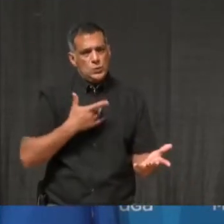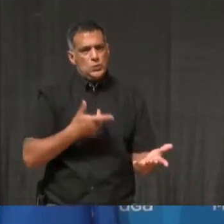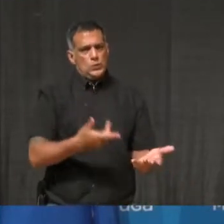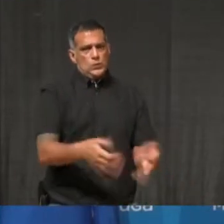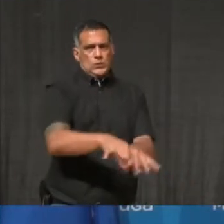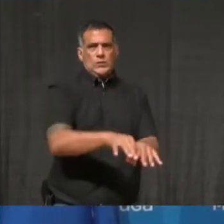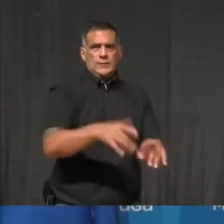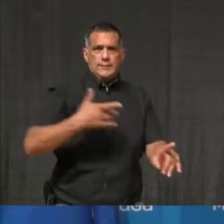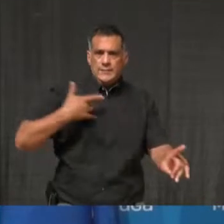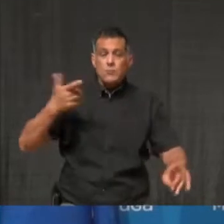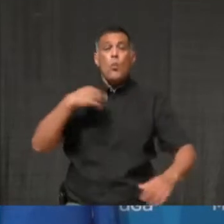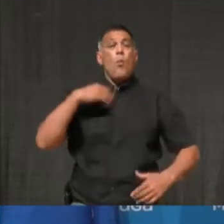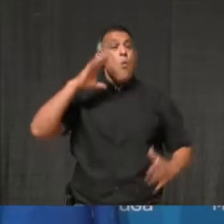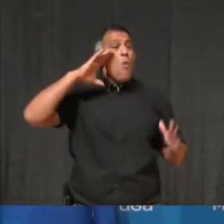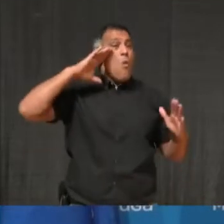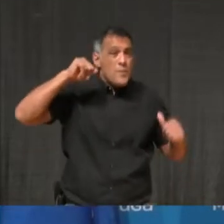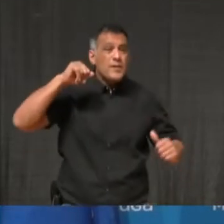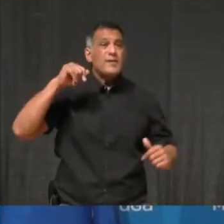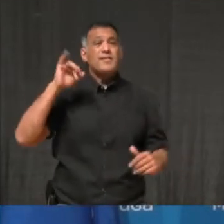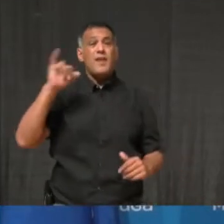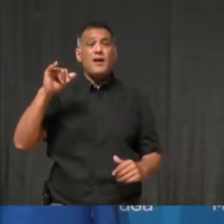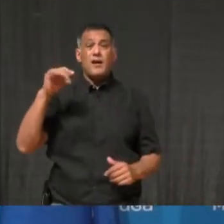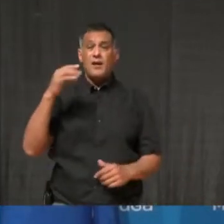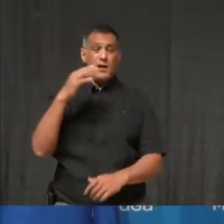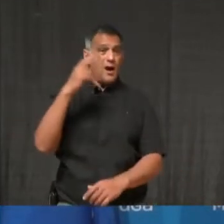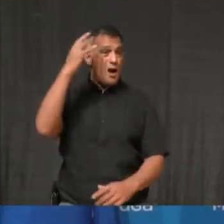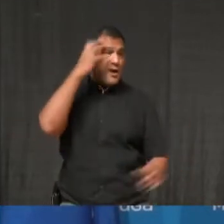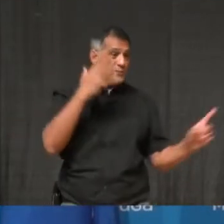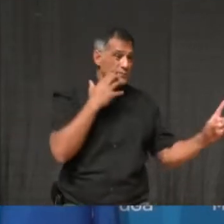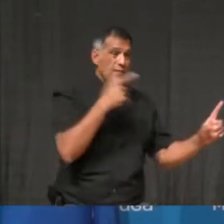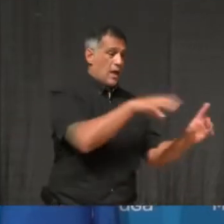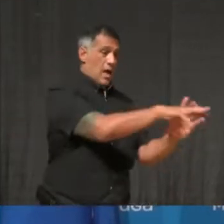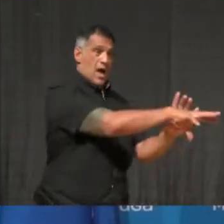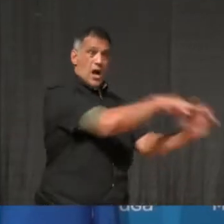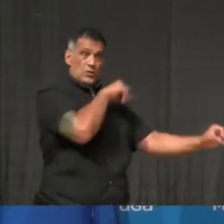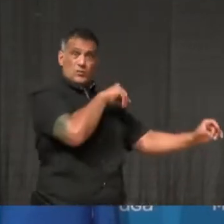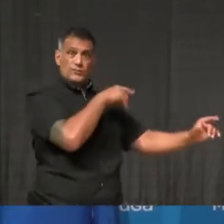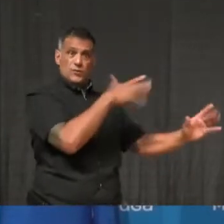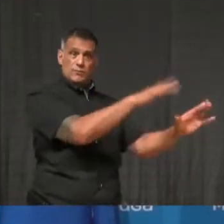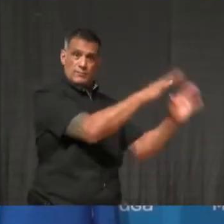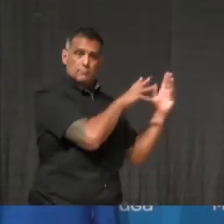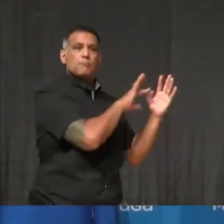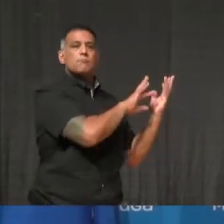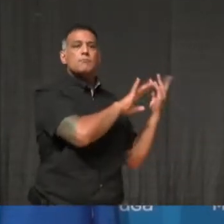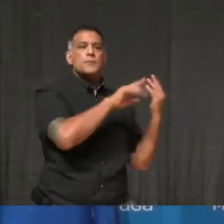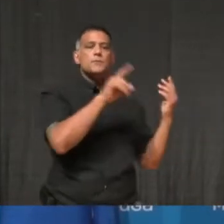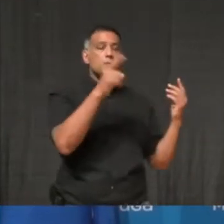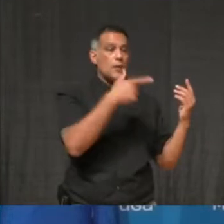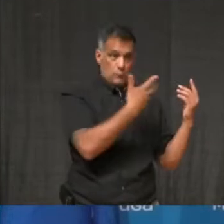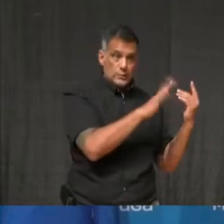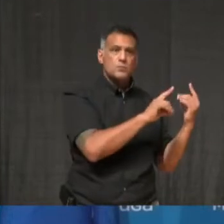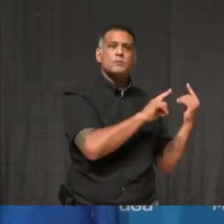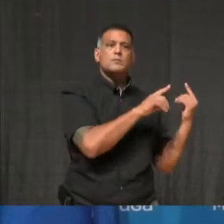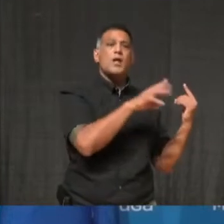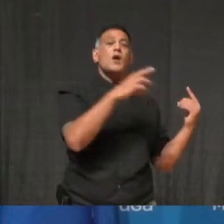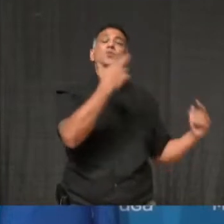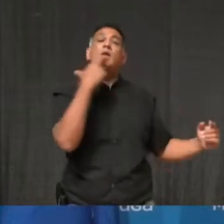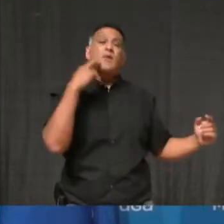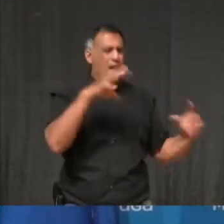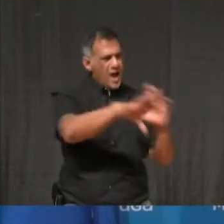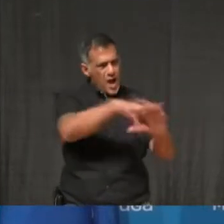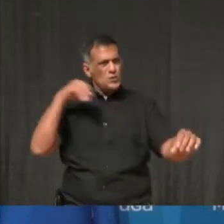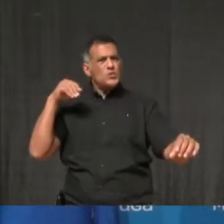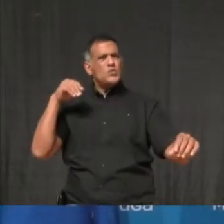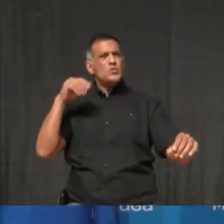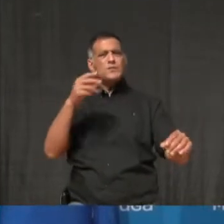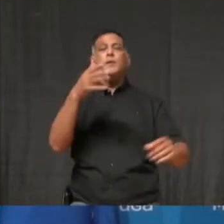we are looking to extend our temporary patio program year-round at our next council meeting in early November. I